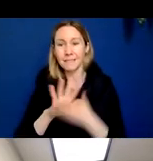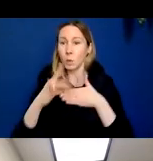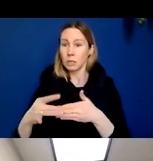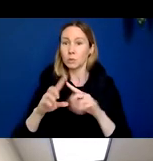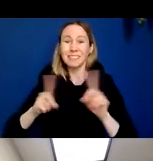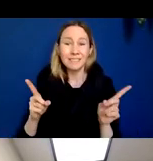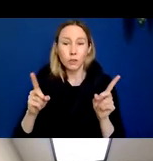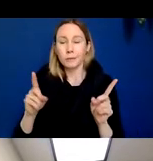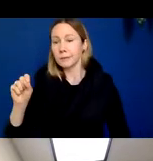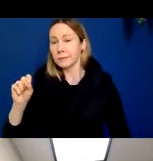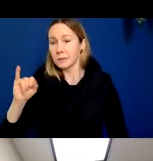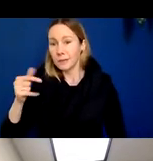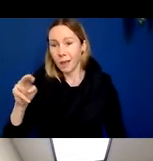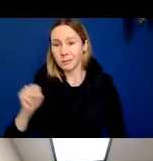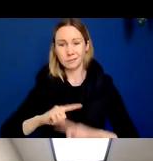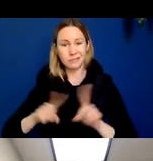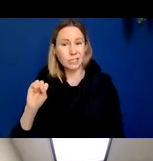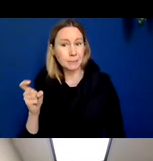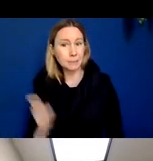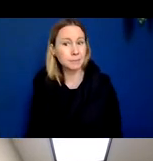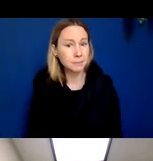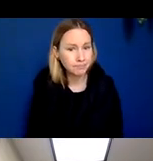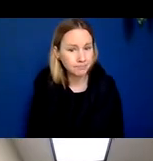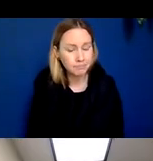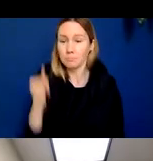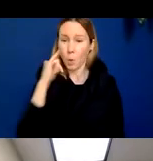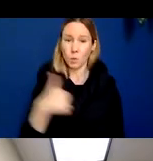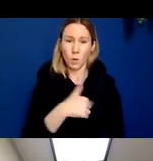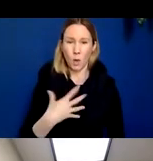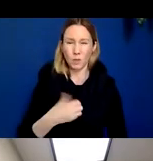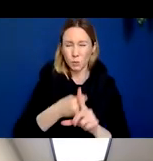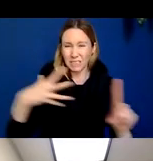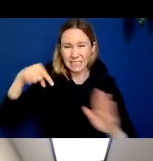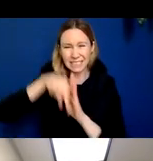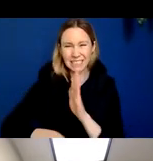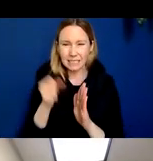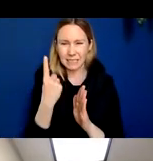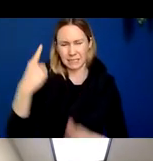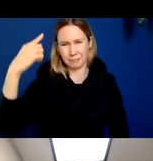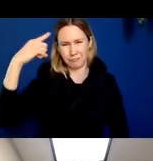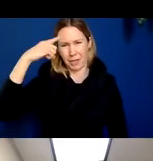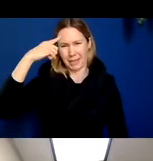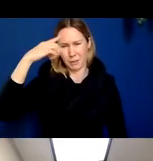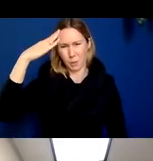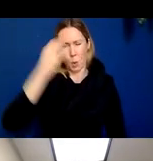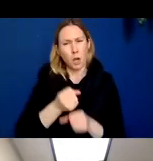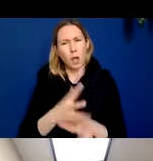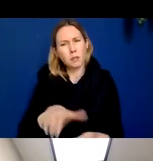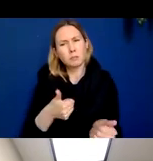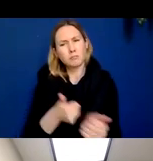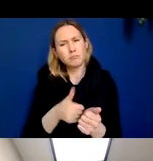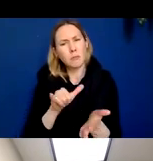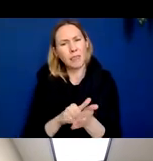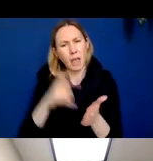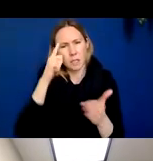clinical signs and symptoms. If we want to delve into this brain and know what is the cause of this neurodegenerative